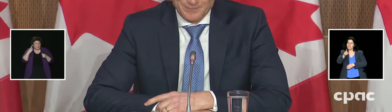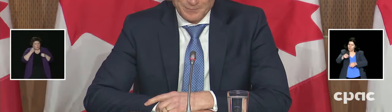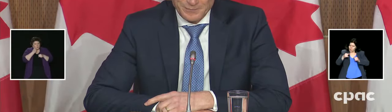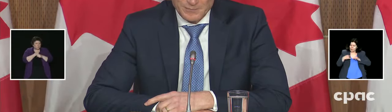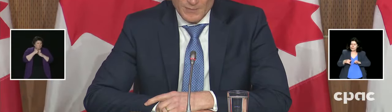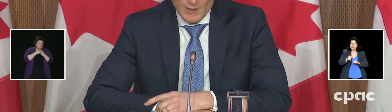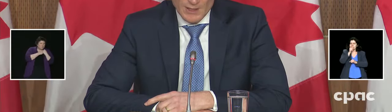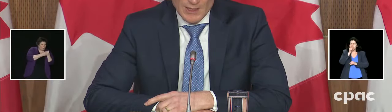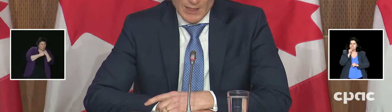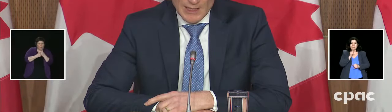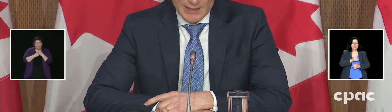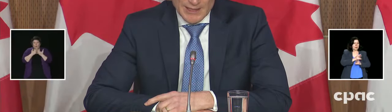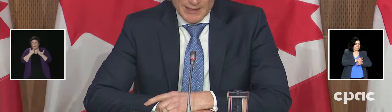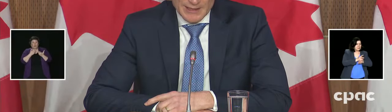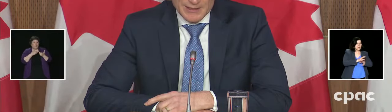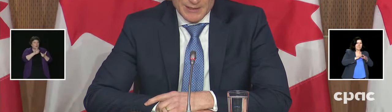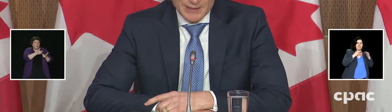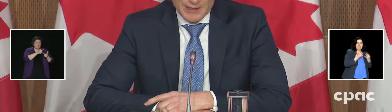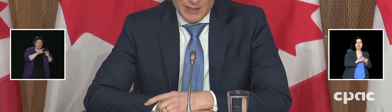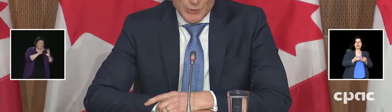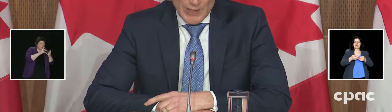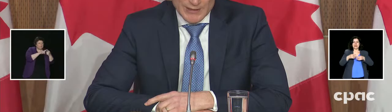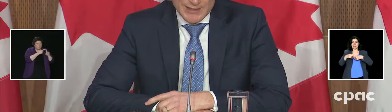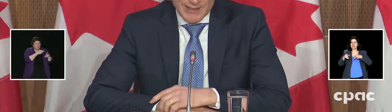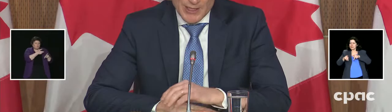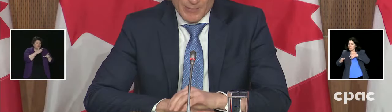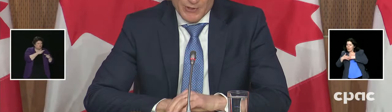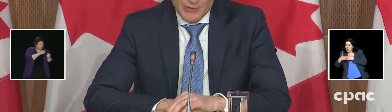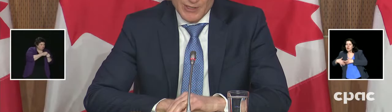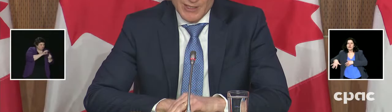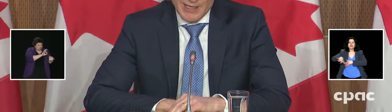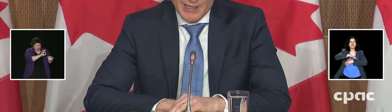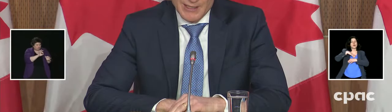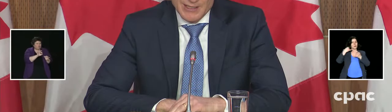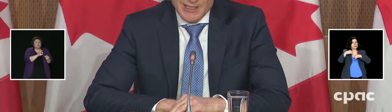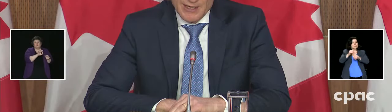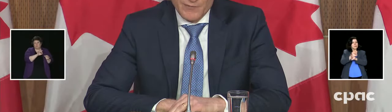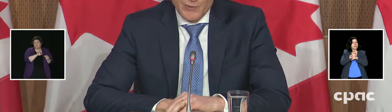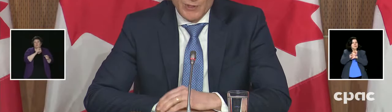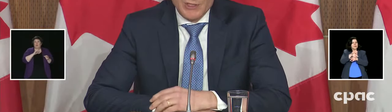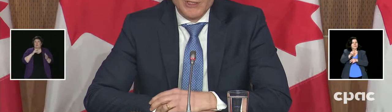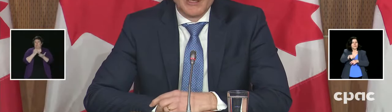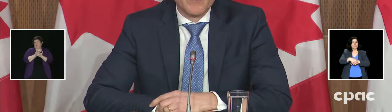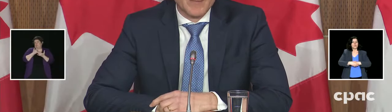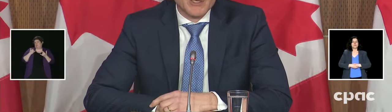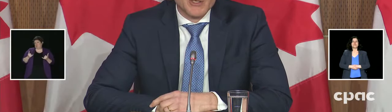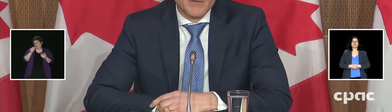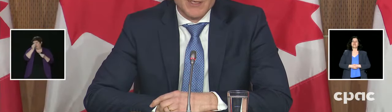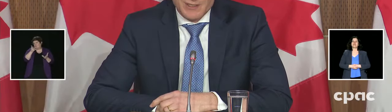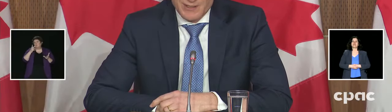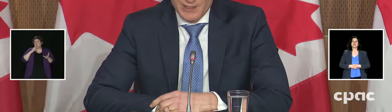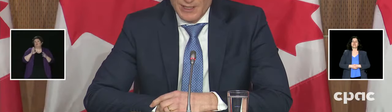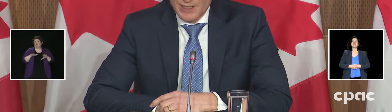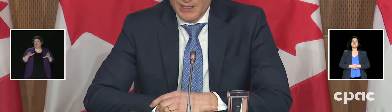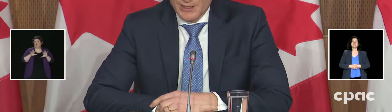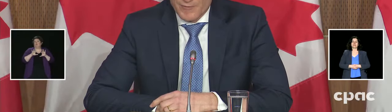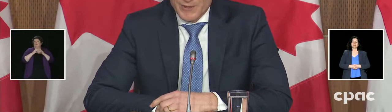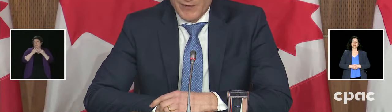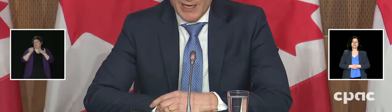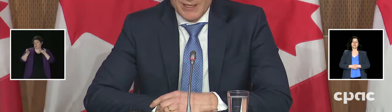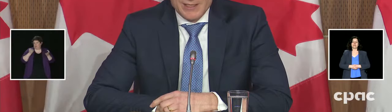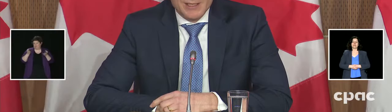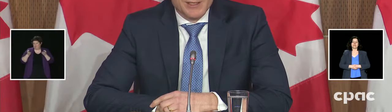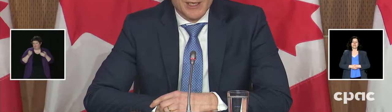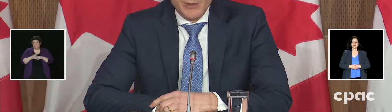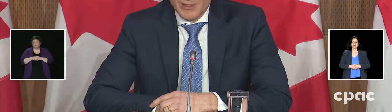friends. I'd like as well to take the opportunity today to say a few words on child and family services. The